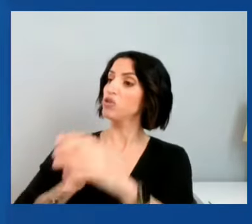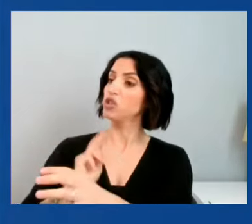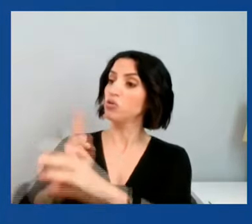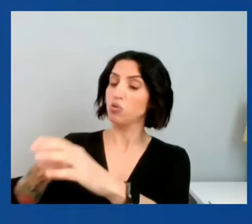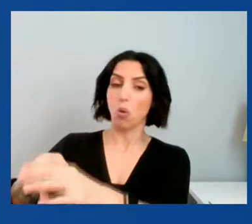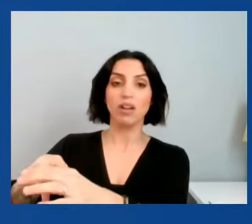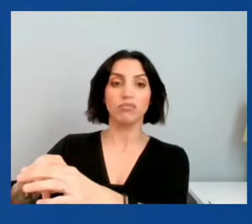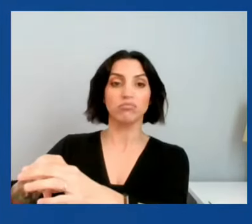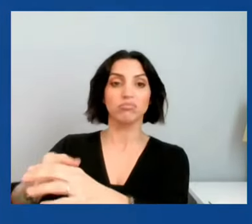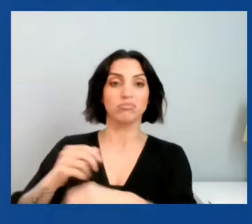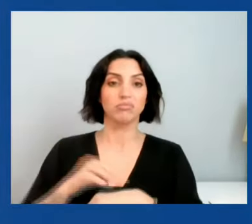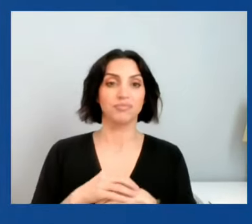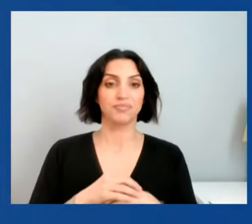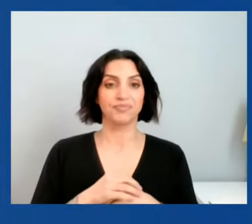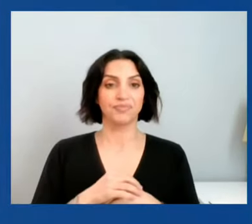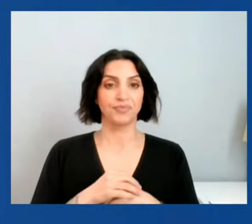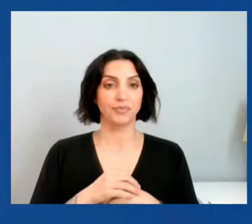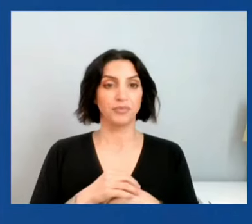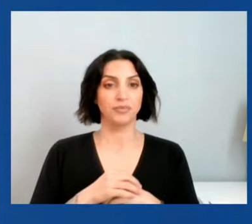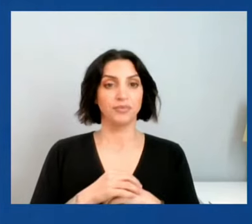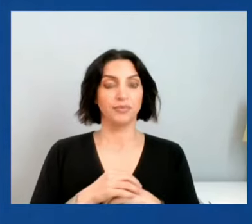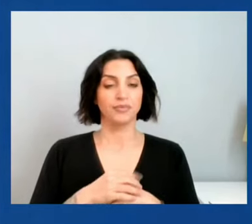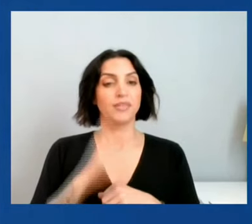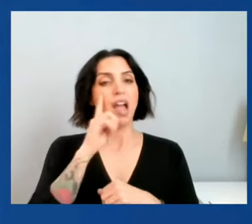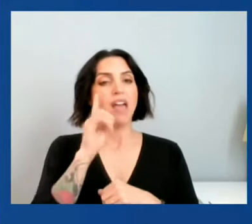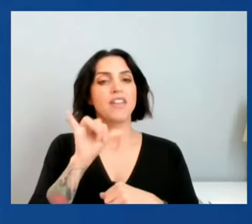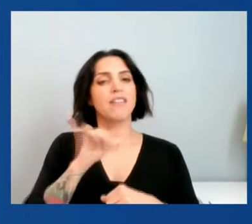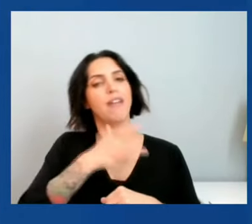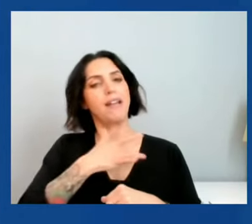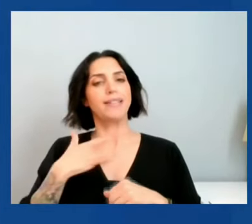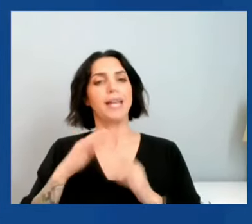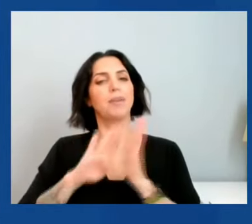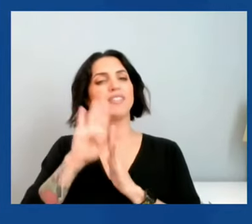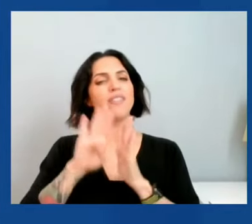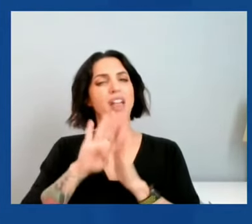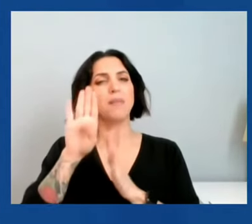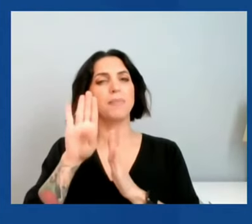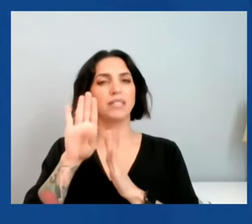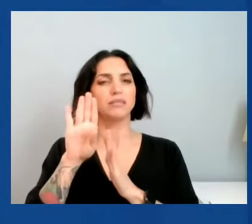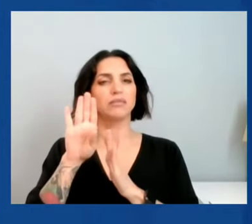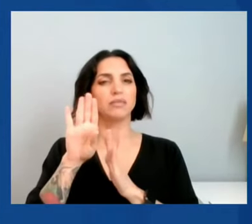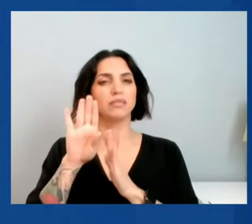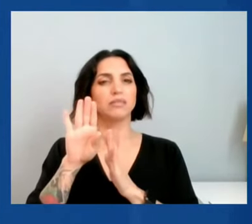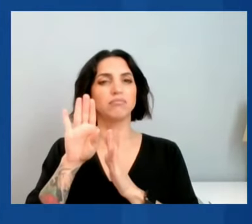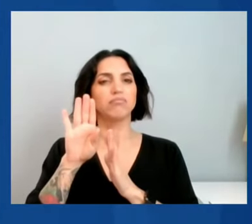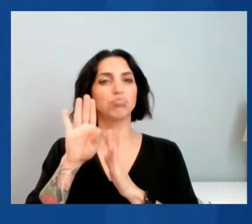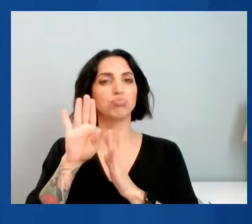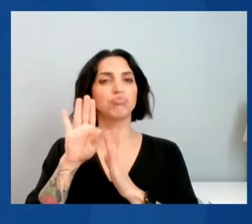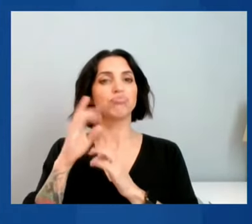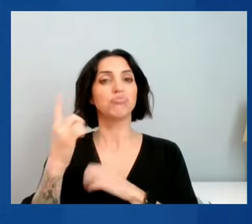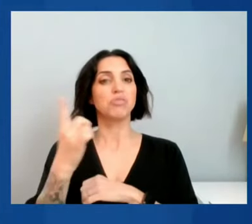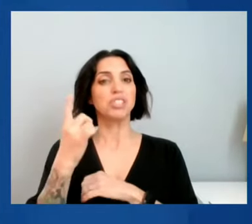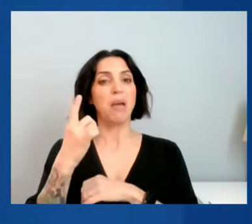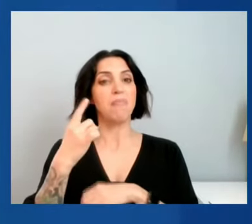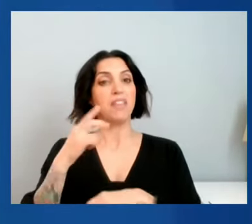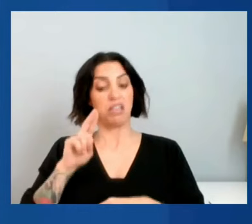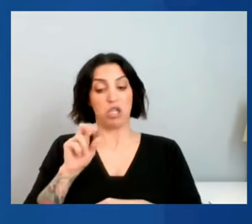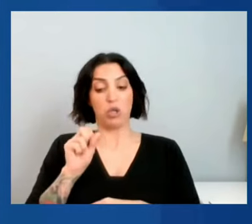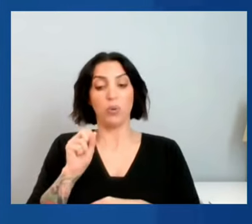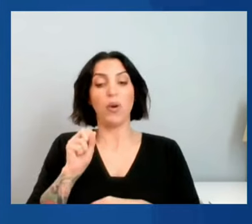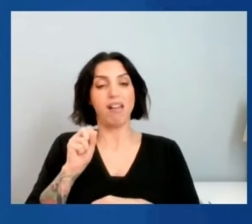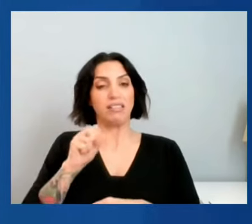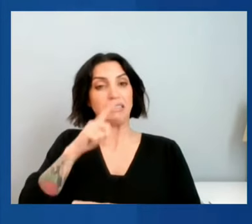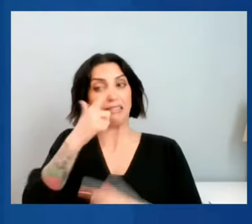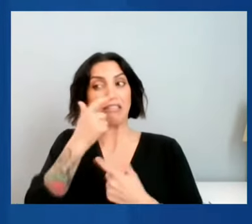And so I think that type of development is something, you know, the United States is certainly interested